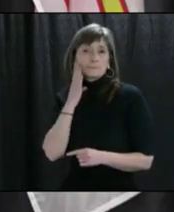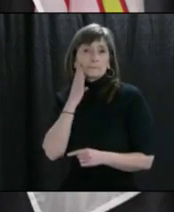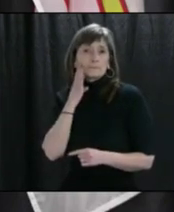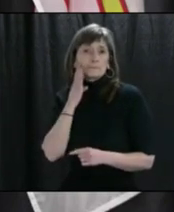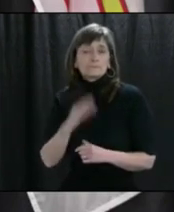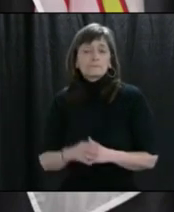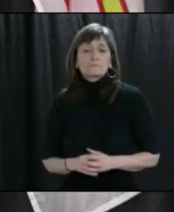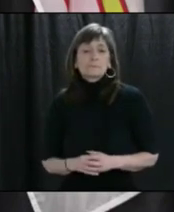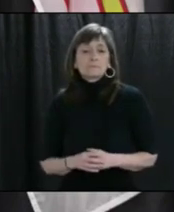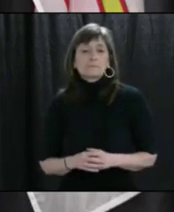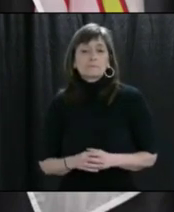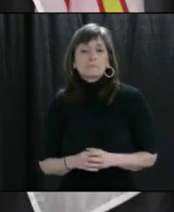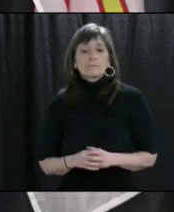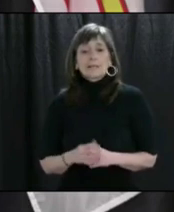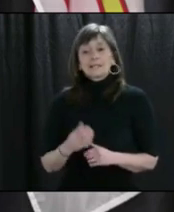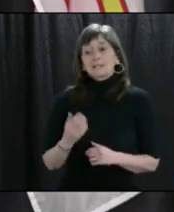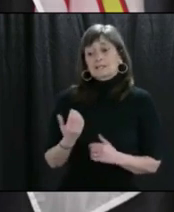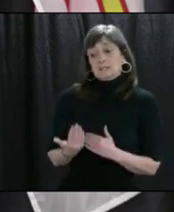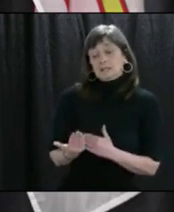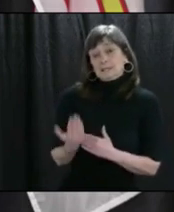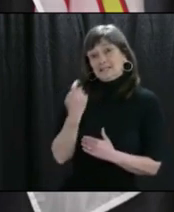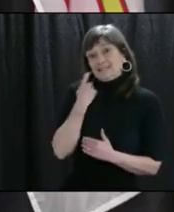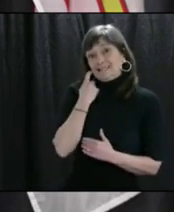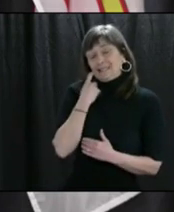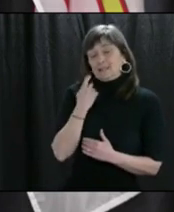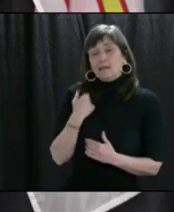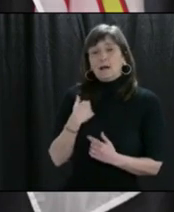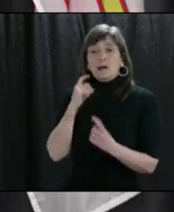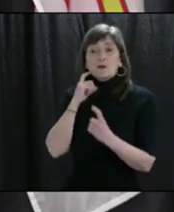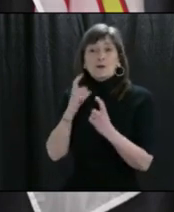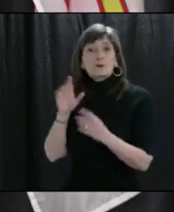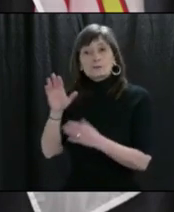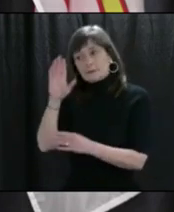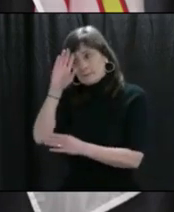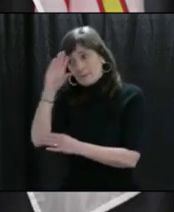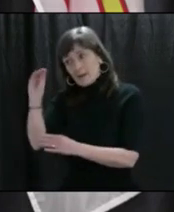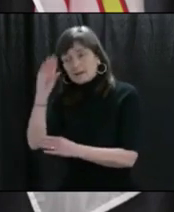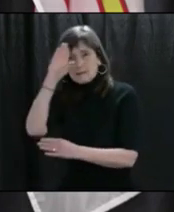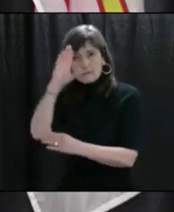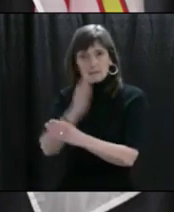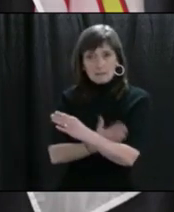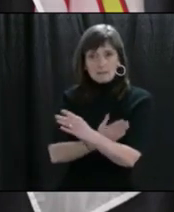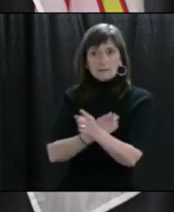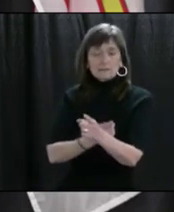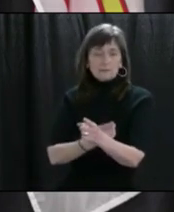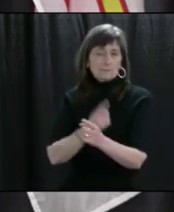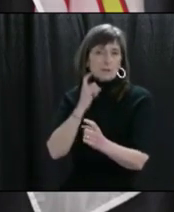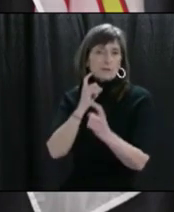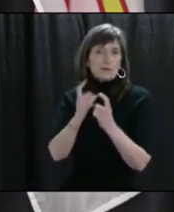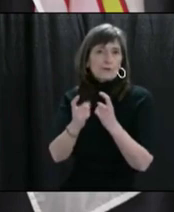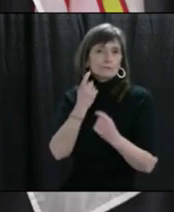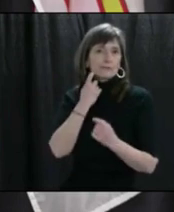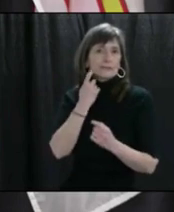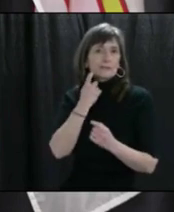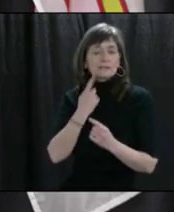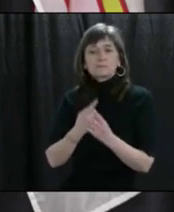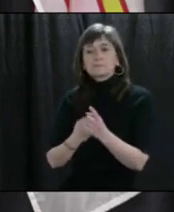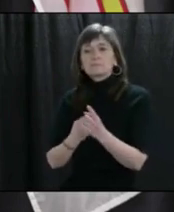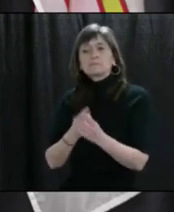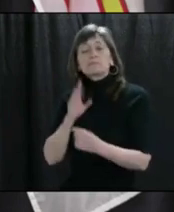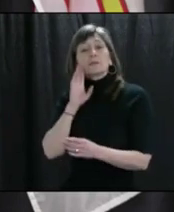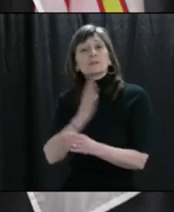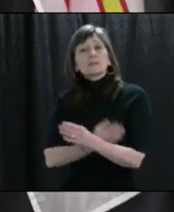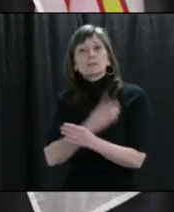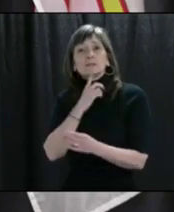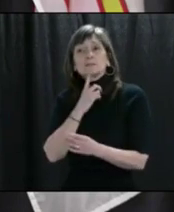I spoke to his son earlier today and he expressed to me that the health care workers went above and beyond